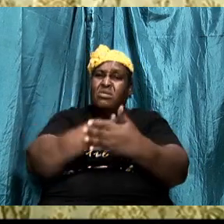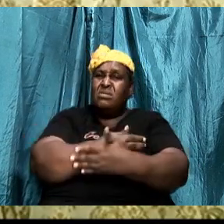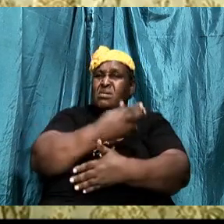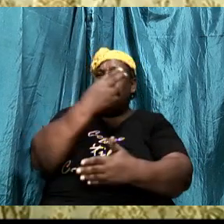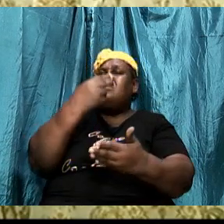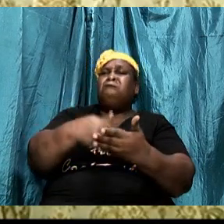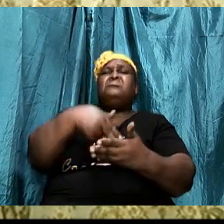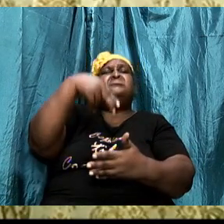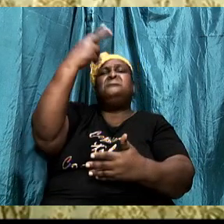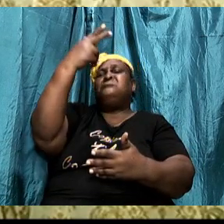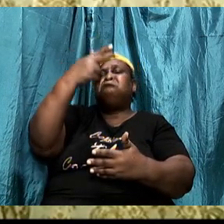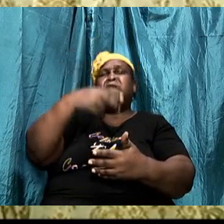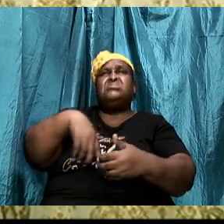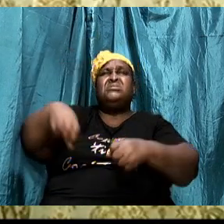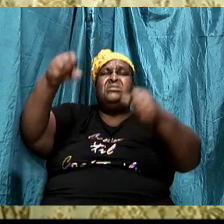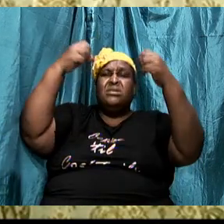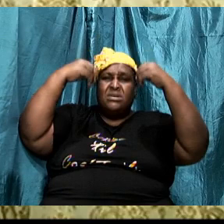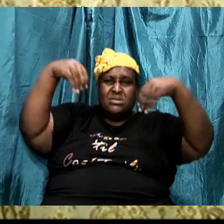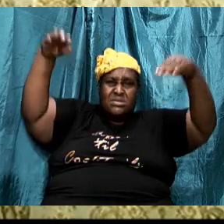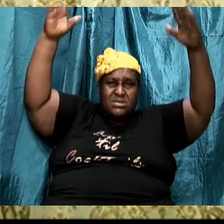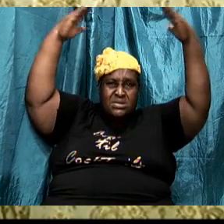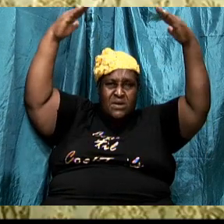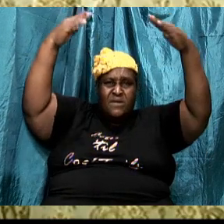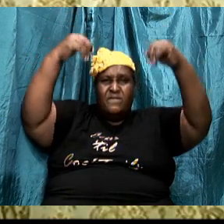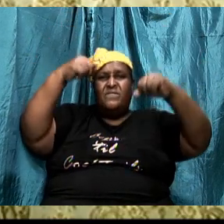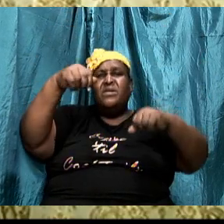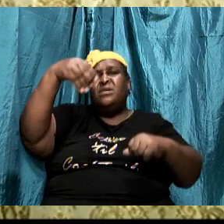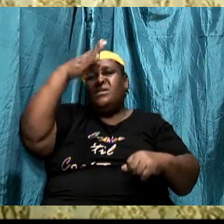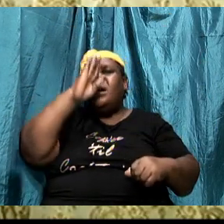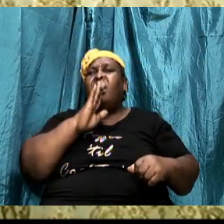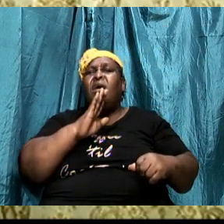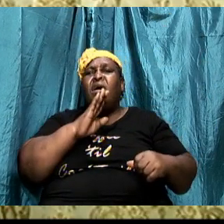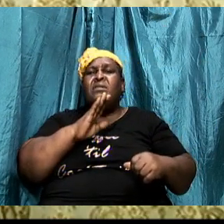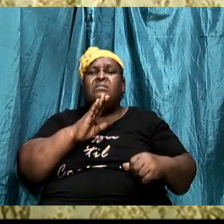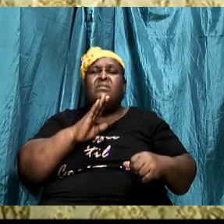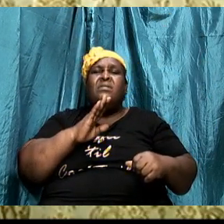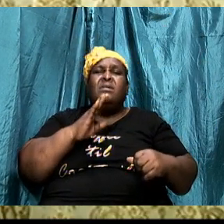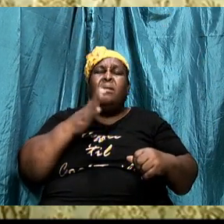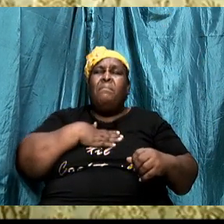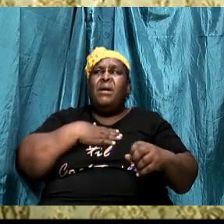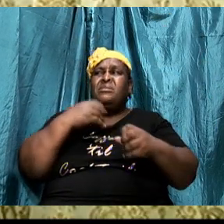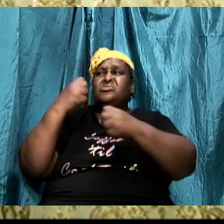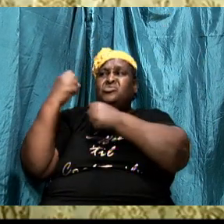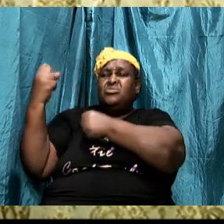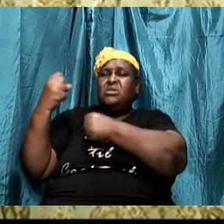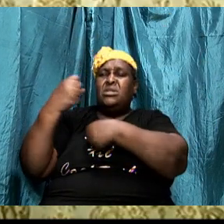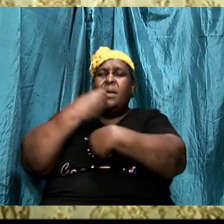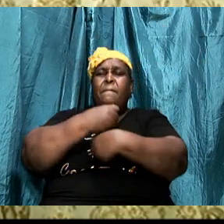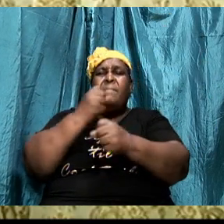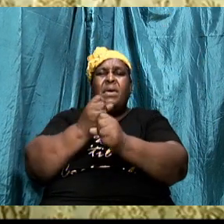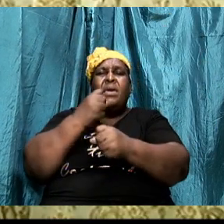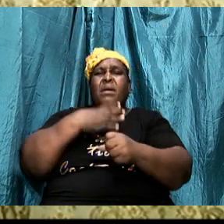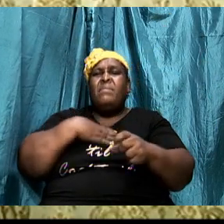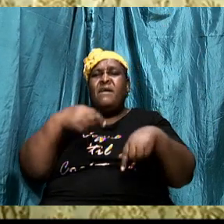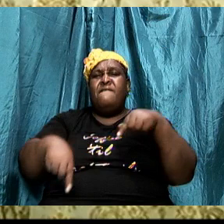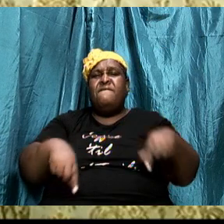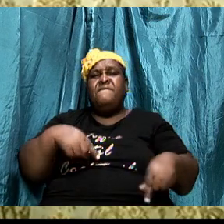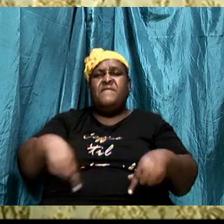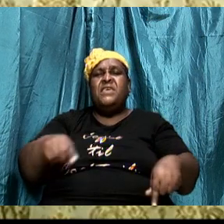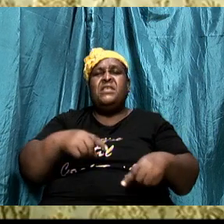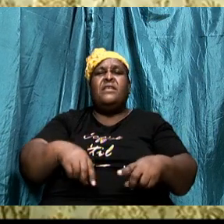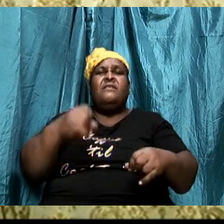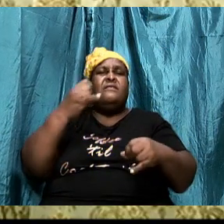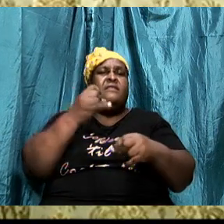sovereign Lord is my strength. He makes my feet like hinds feet, the feet of deer. He enables me to